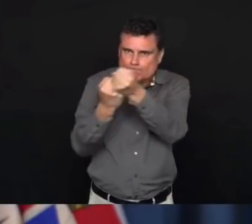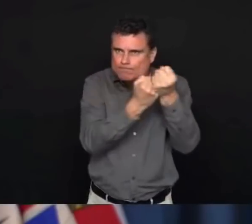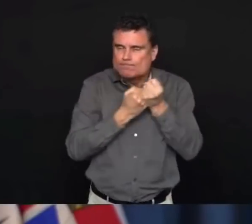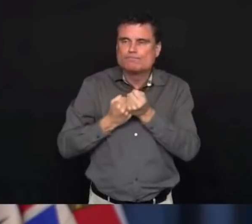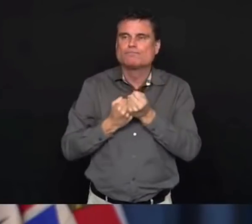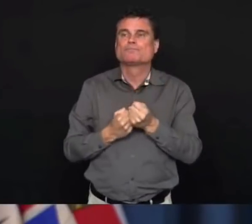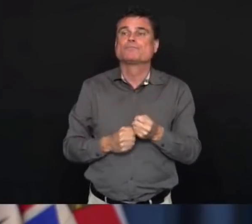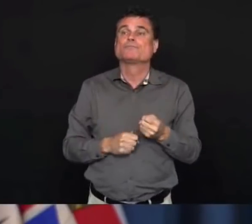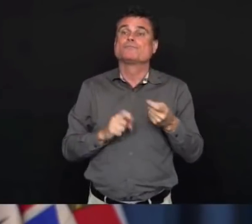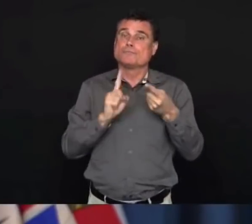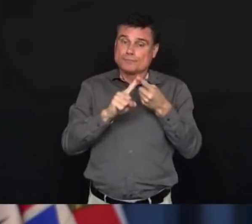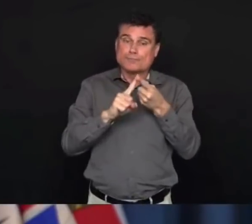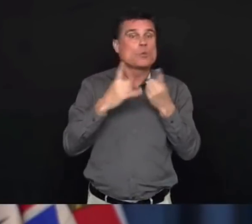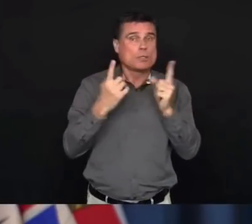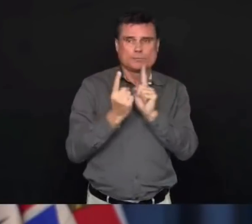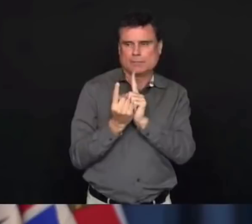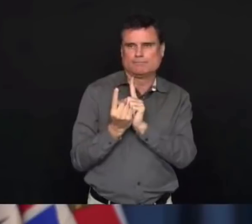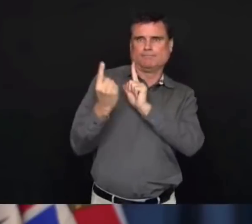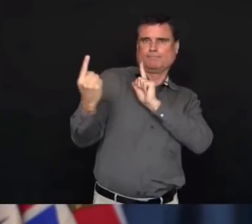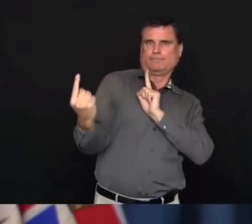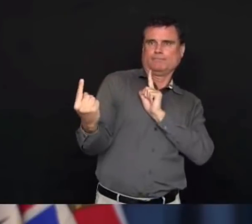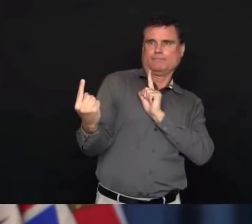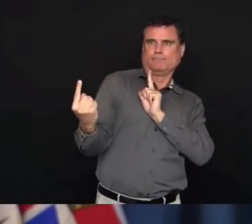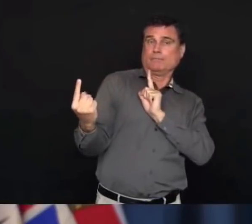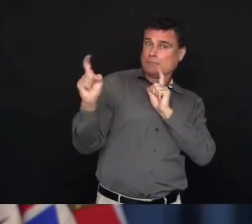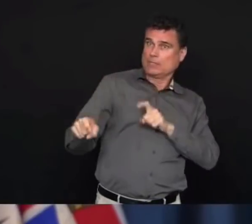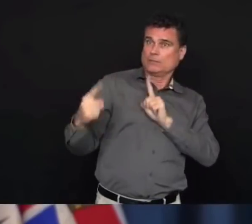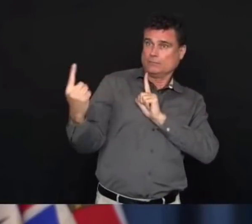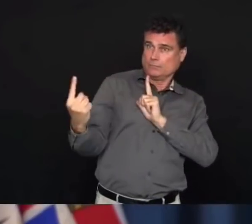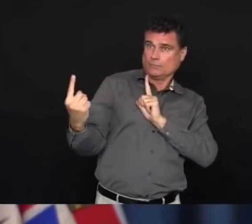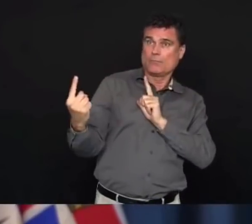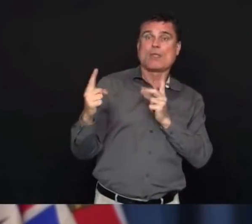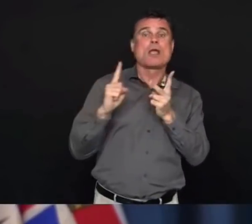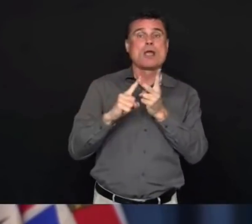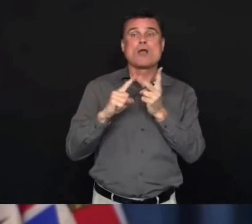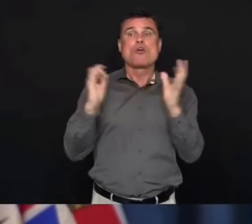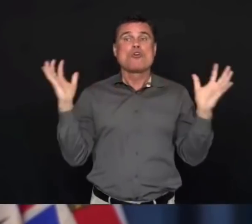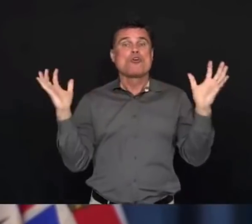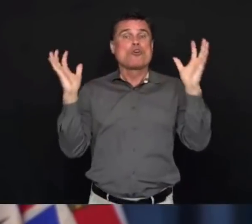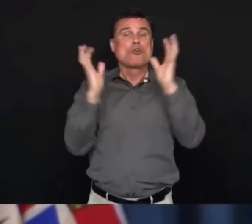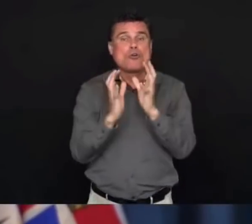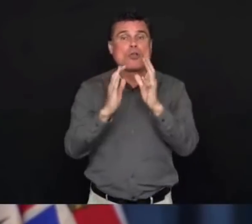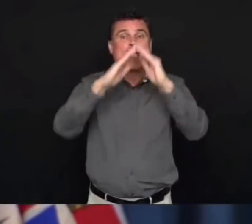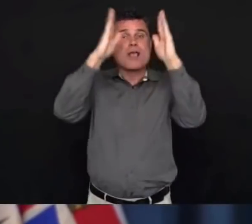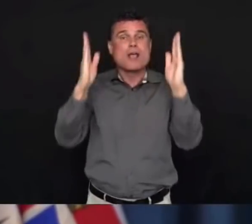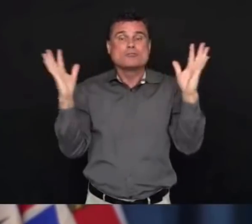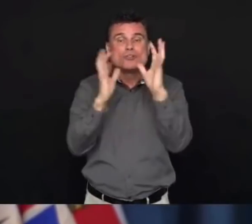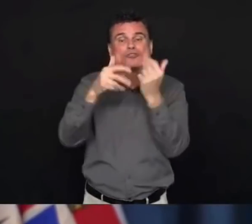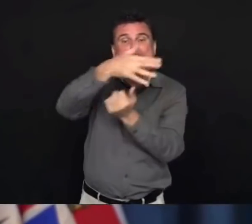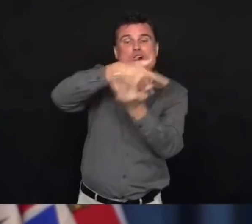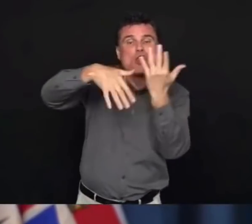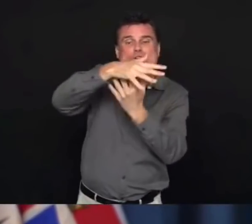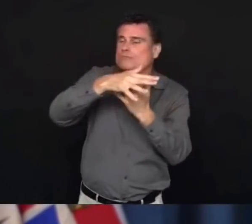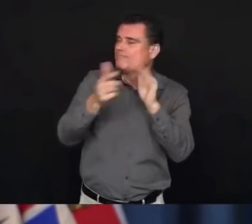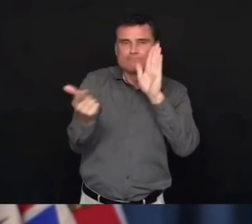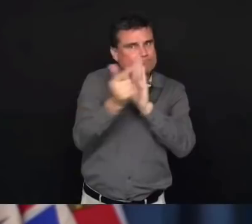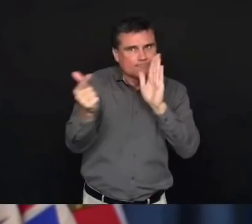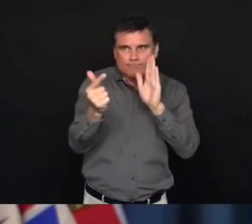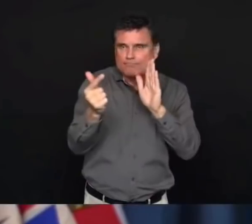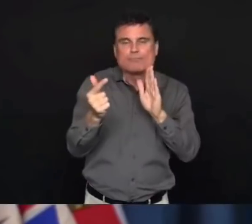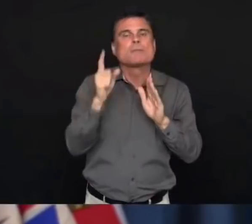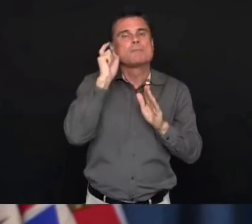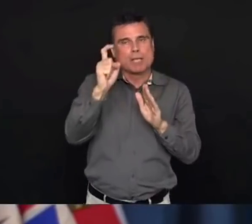sure we're doing the cleaning our hands regularly, covering our mouth and staying away from others, particularly if we're not feeling well ourselves.